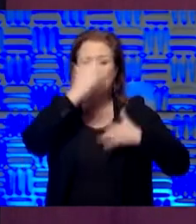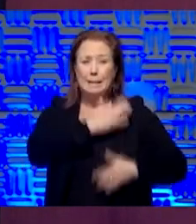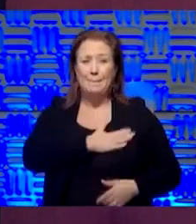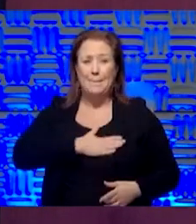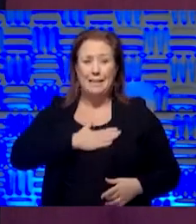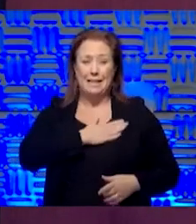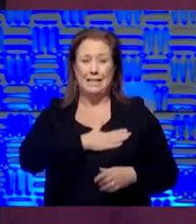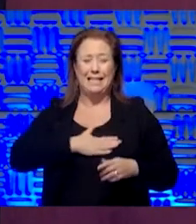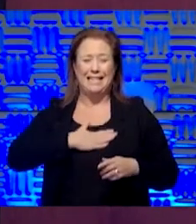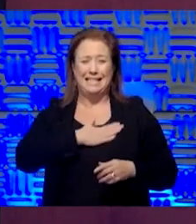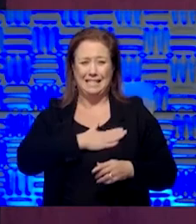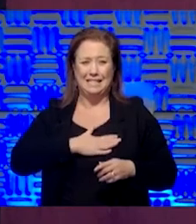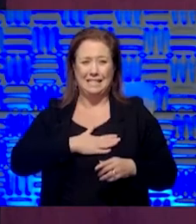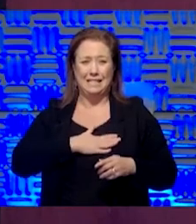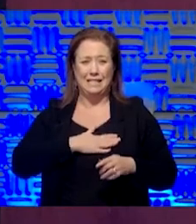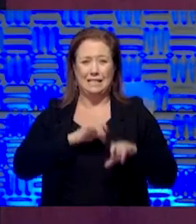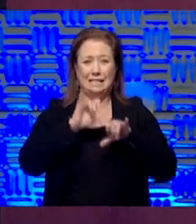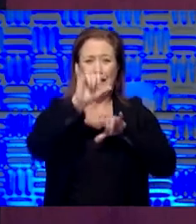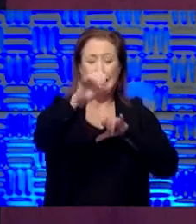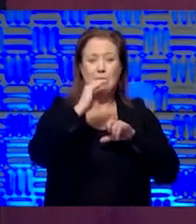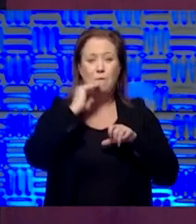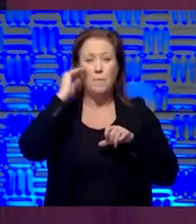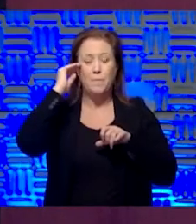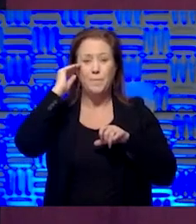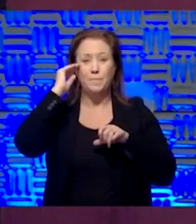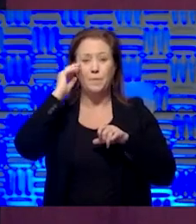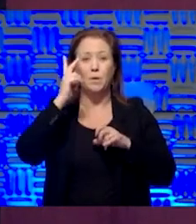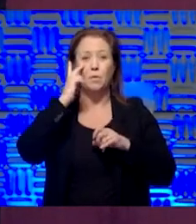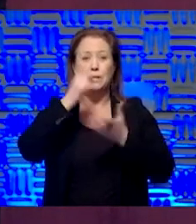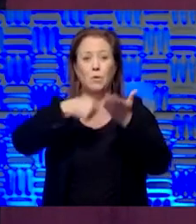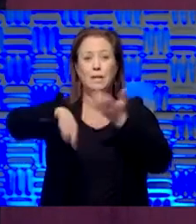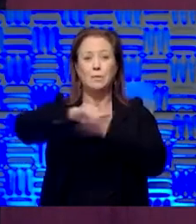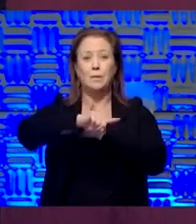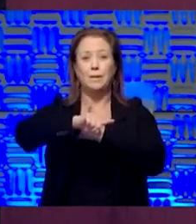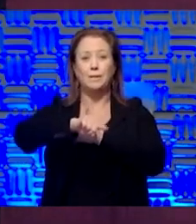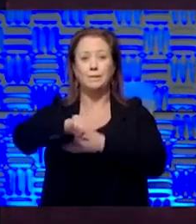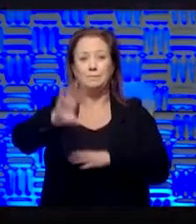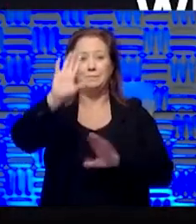please, please stay home. We'll see you next week.